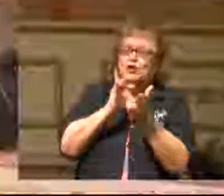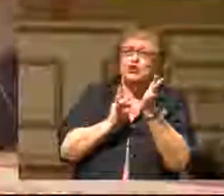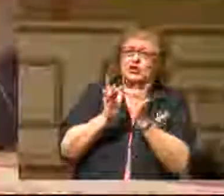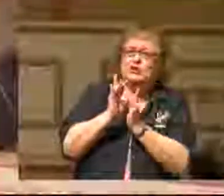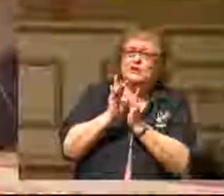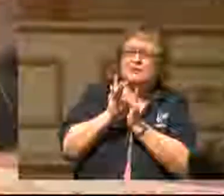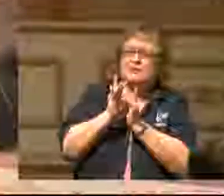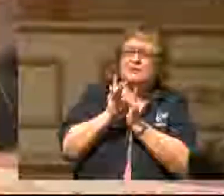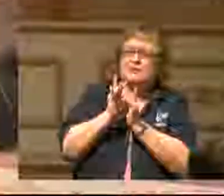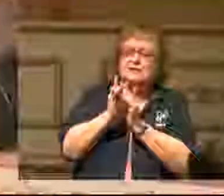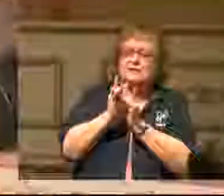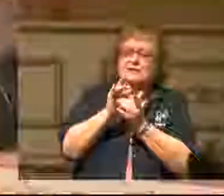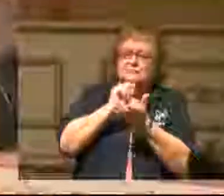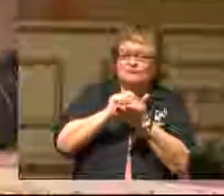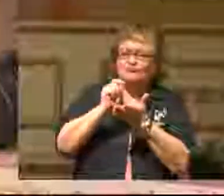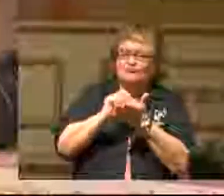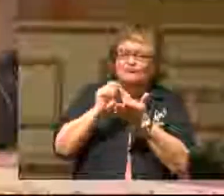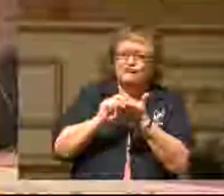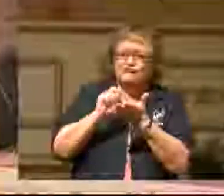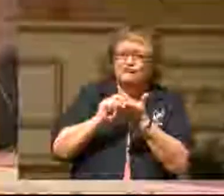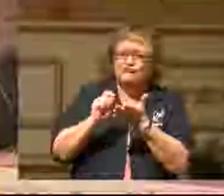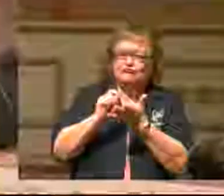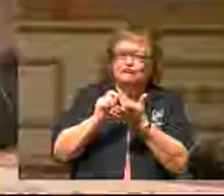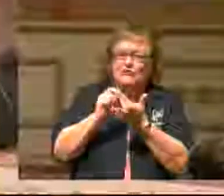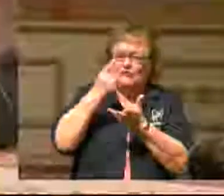It is he we are here to worship.